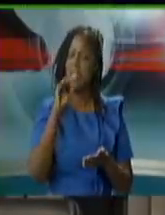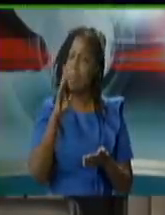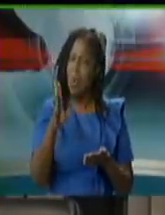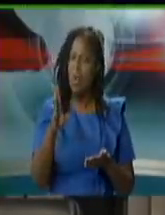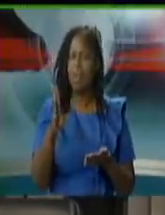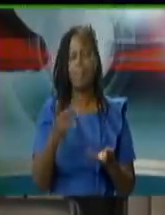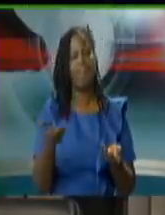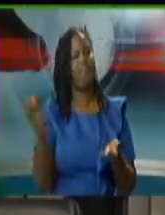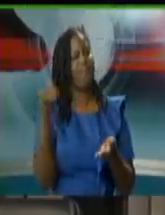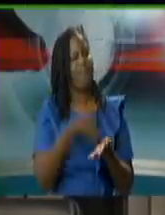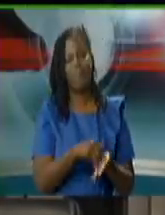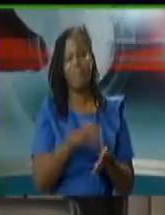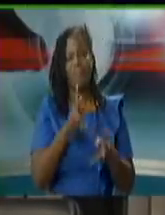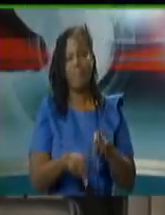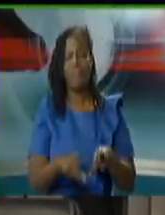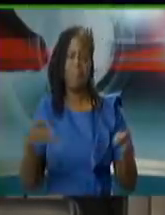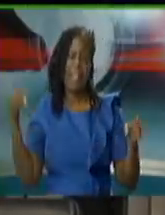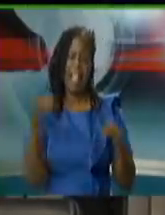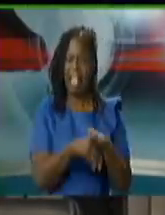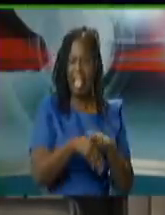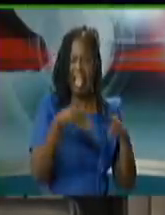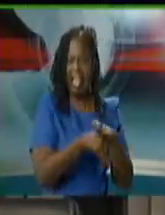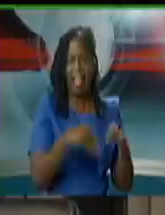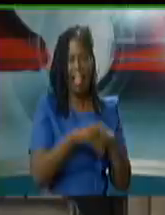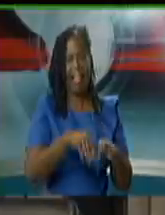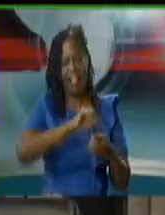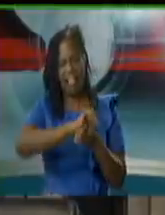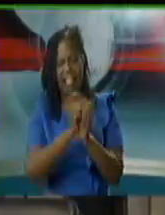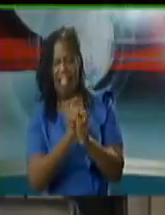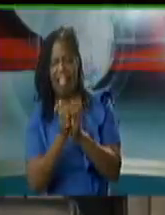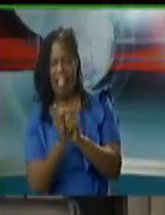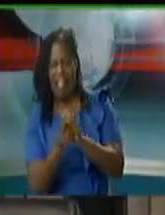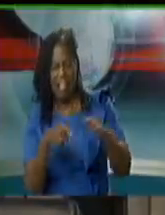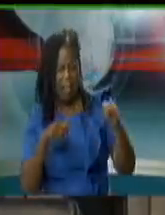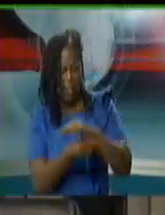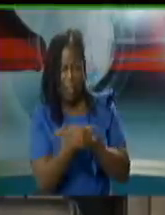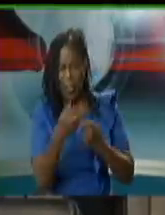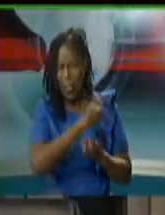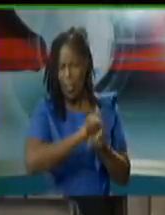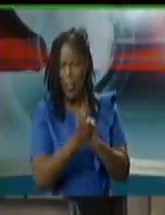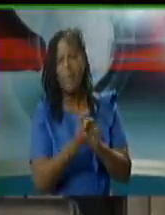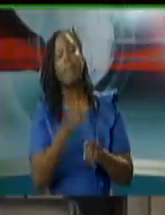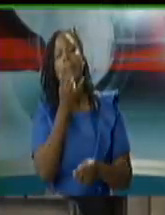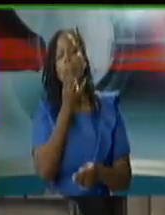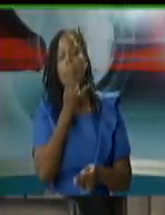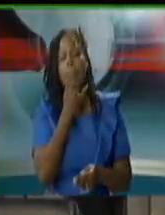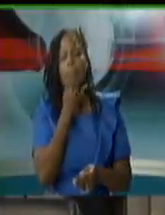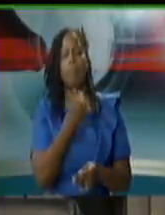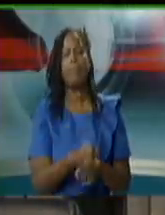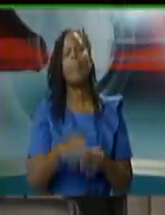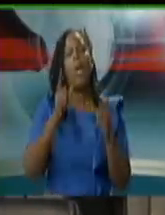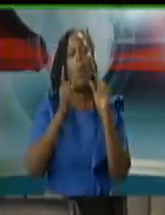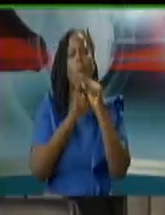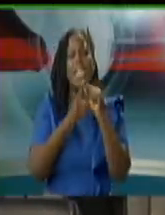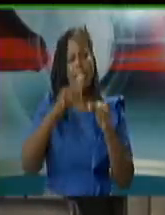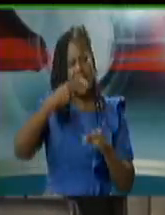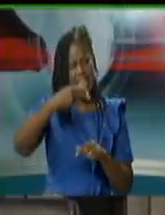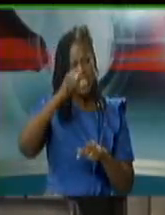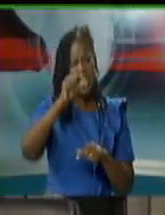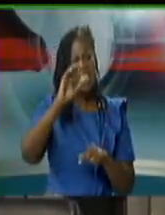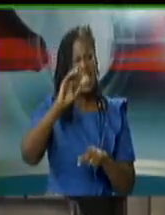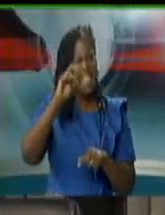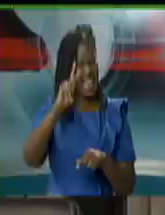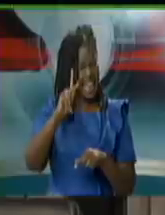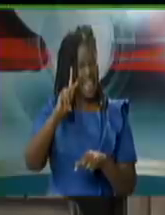a well-known personality took a ministry of health um um page um